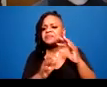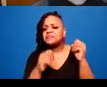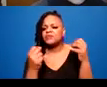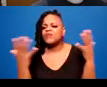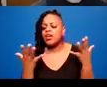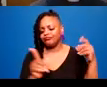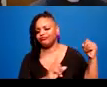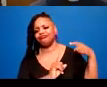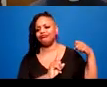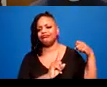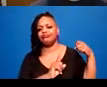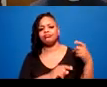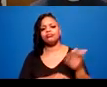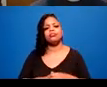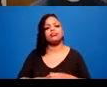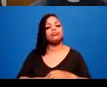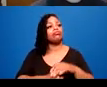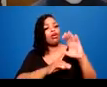indicators of whiteness,